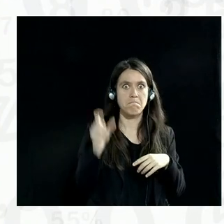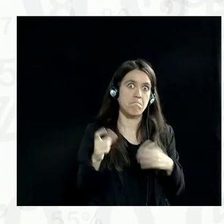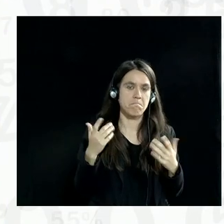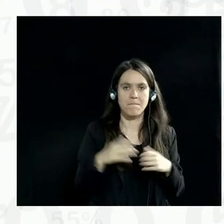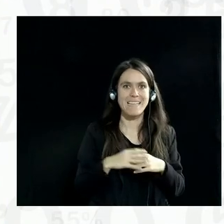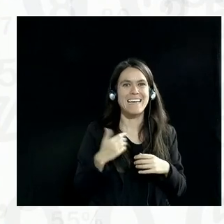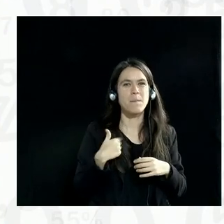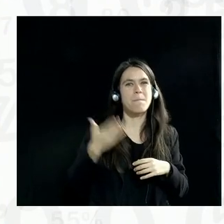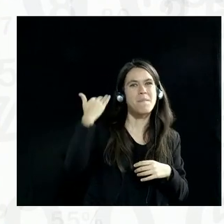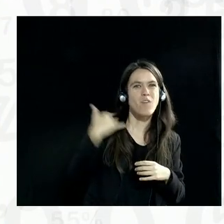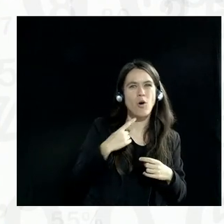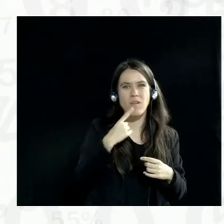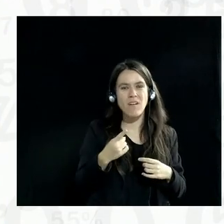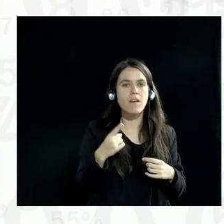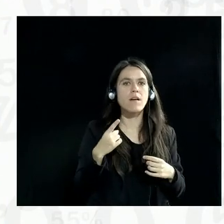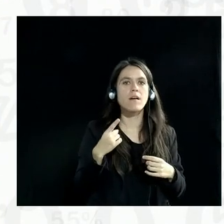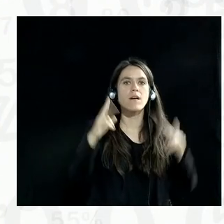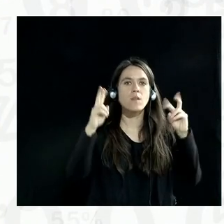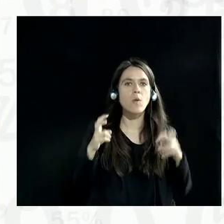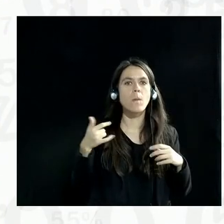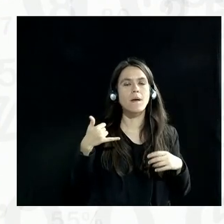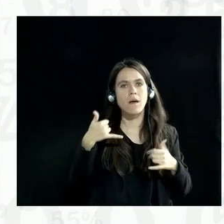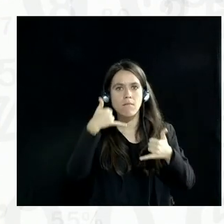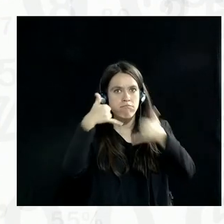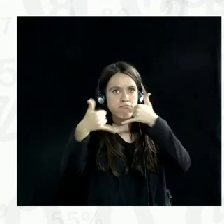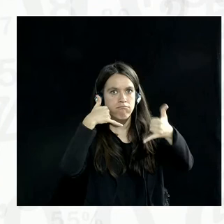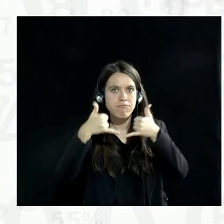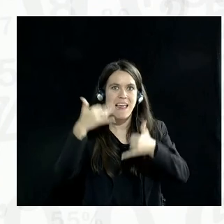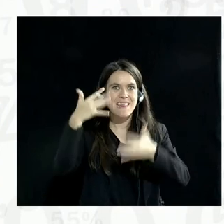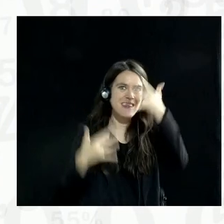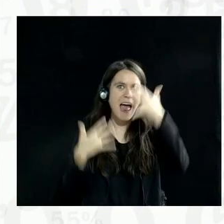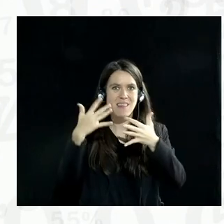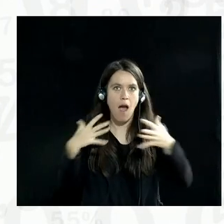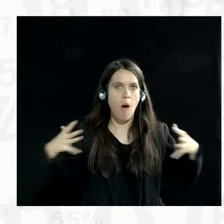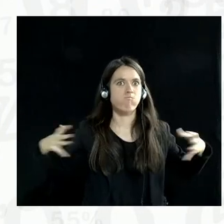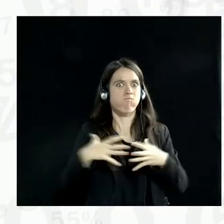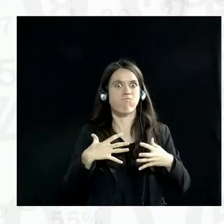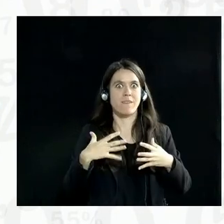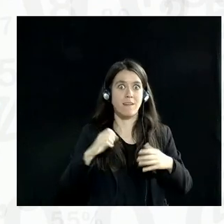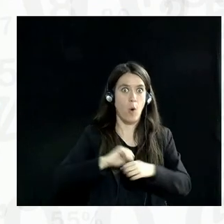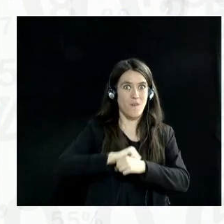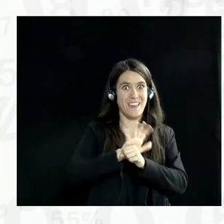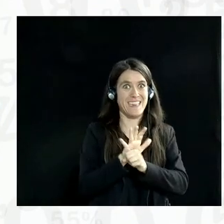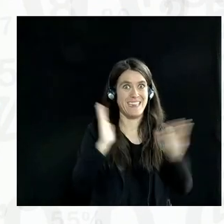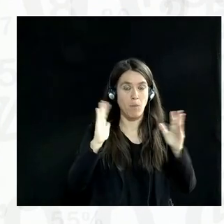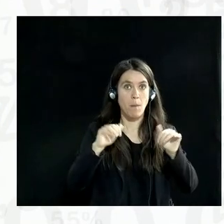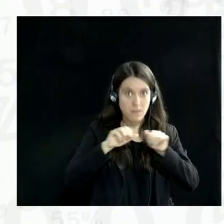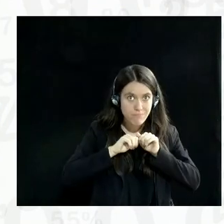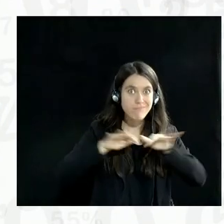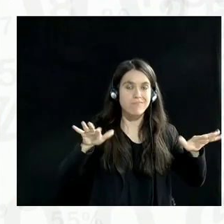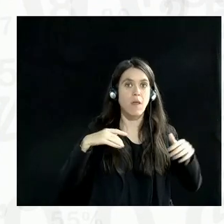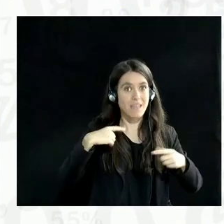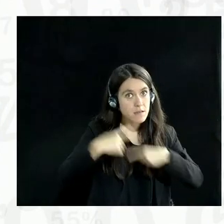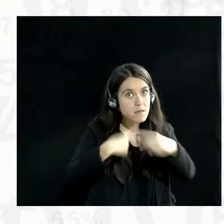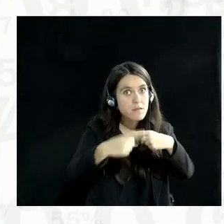earlier about aggregated telecommunications data used in the pandemic and whether this would continue. I mean, I think it's